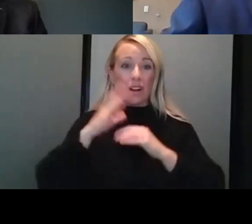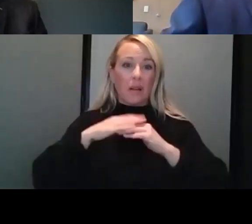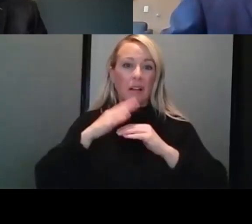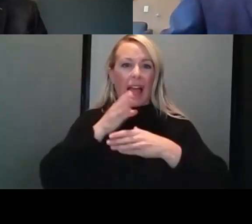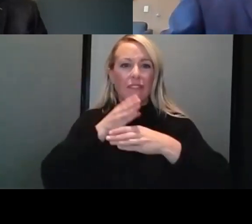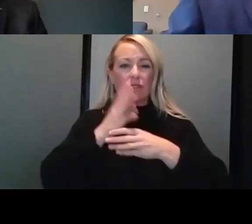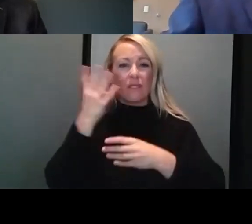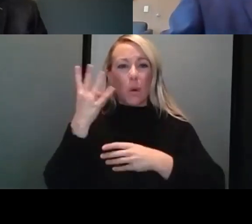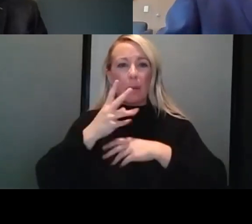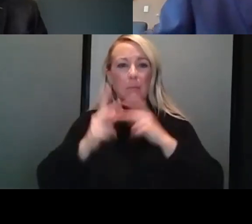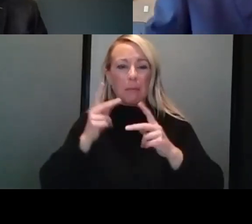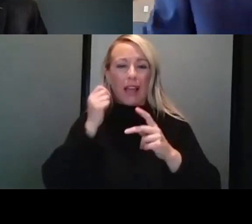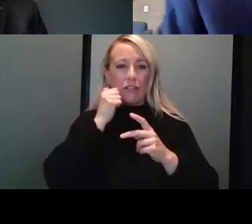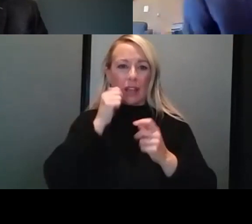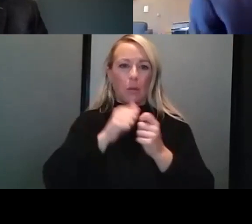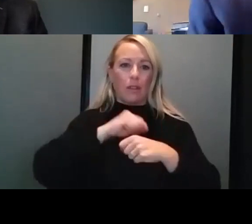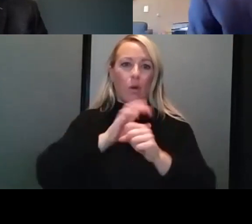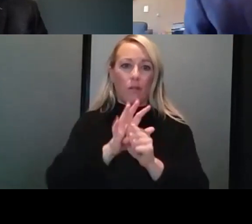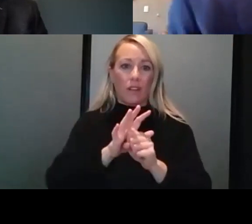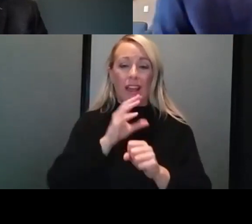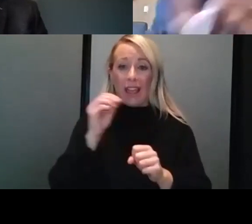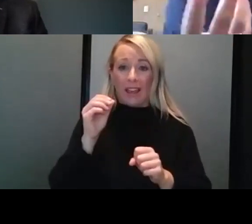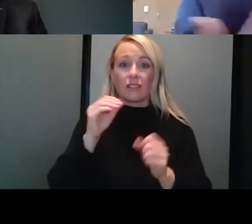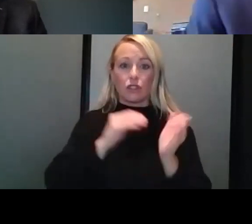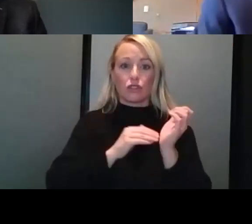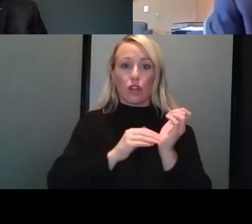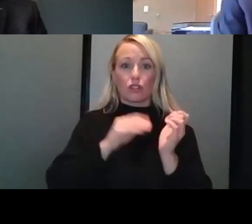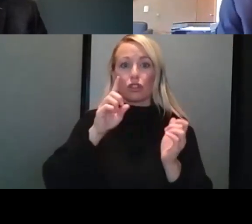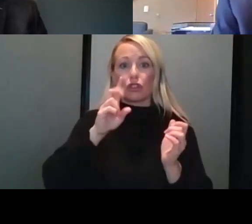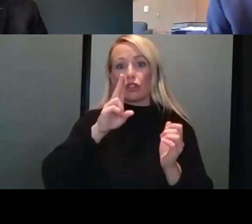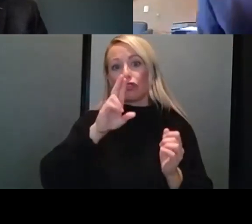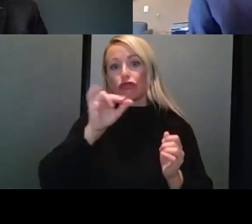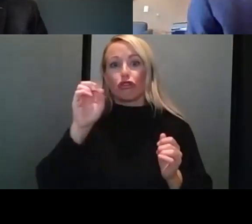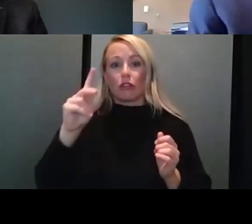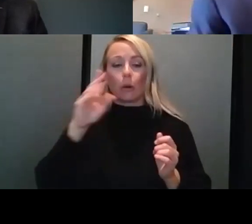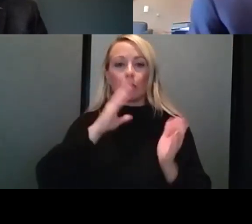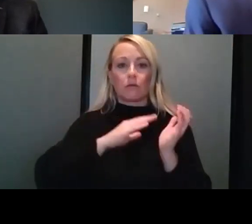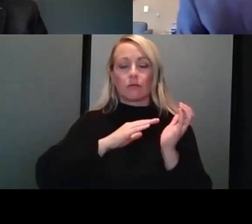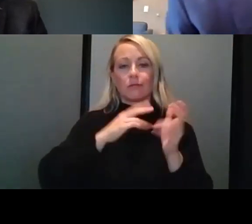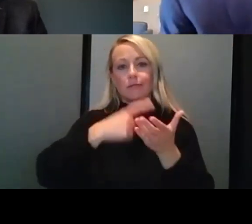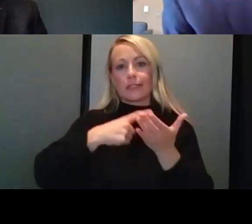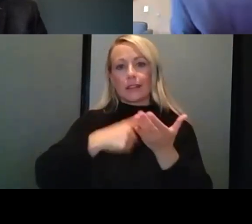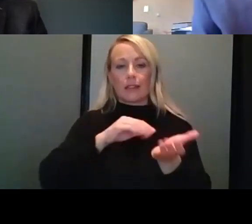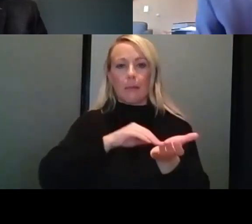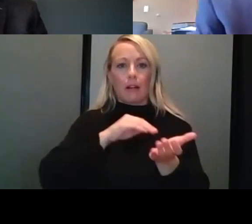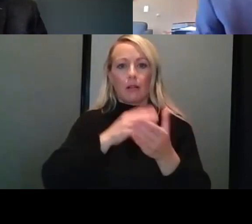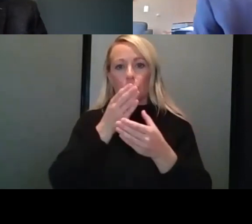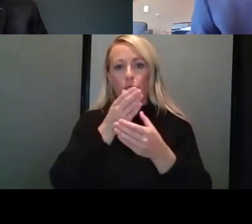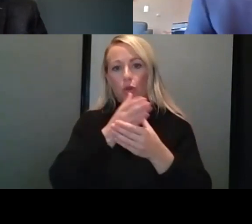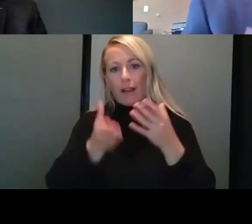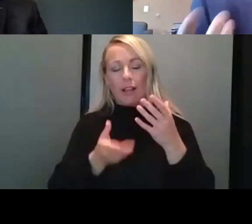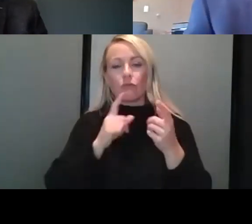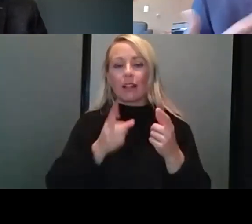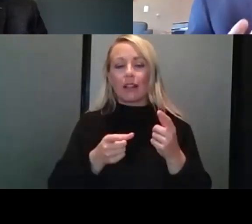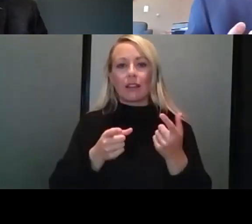you know, the other thing I will say, and Dr. Dirk will be talking about the medical profile and what we're seeing as this comes at a time when